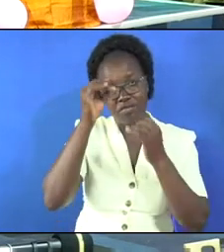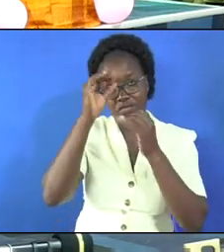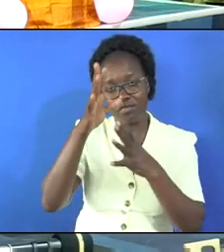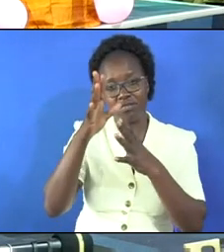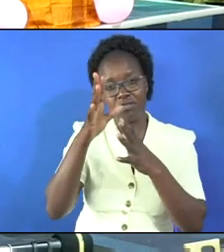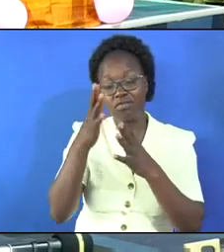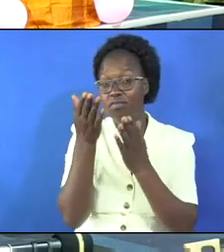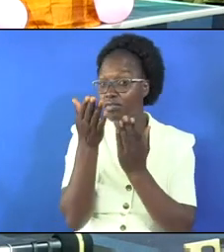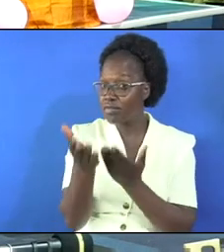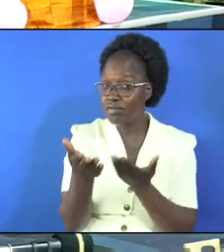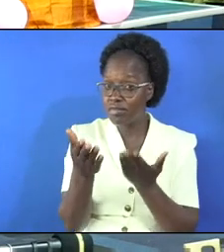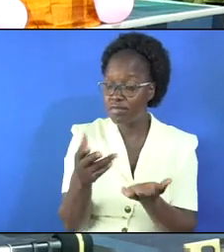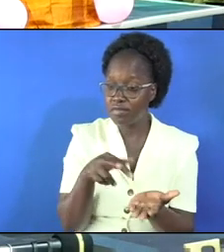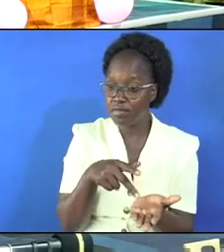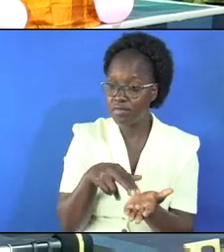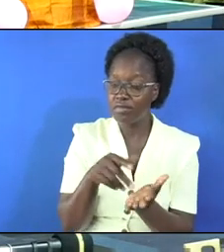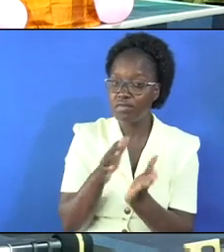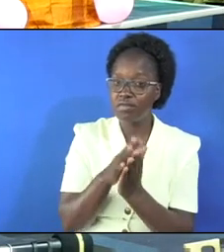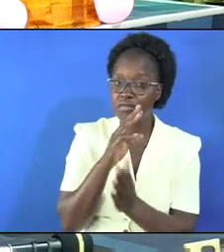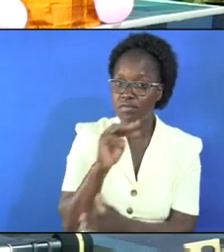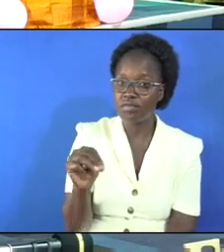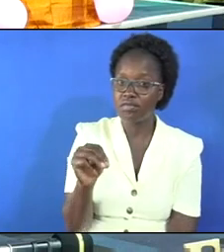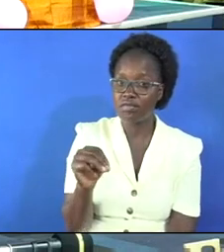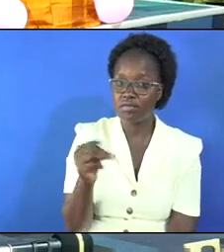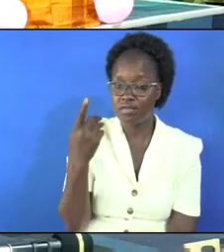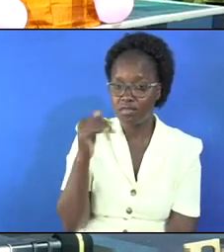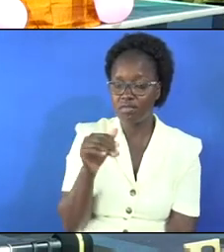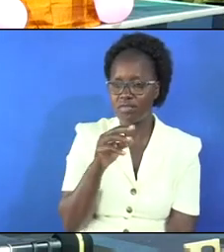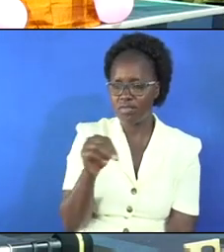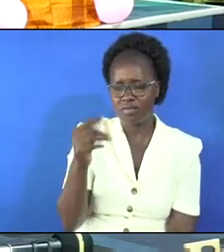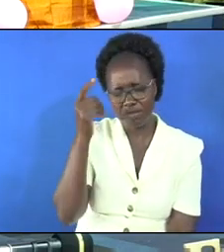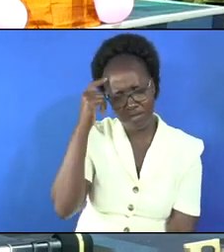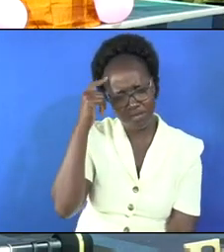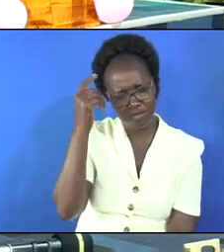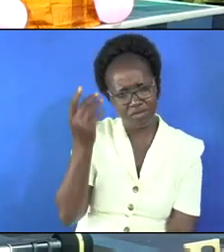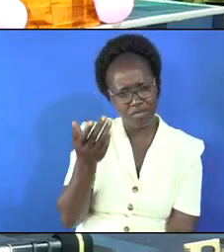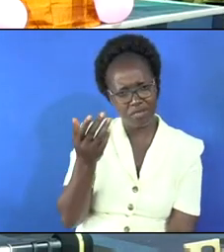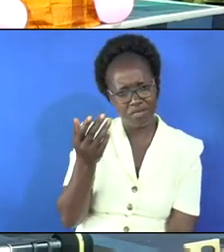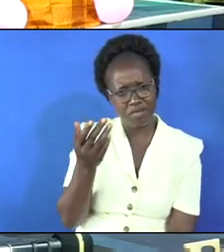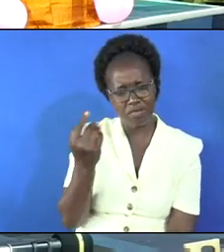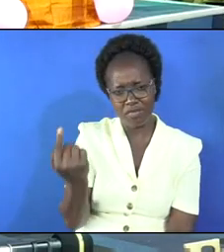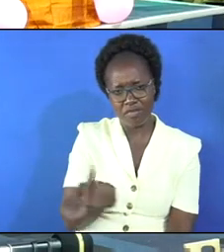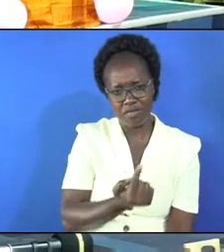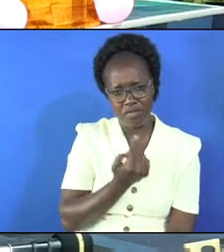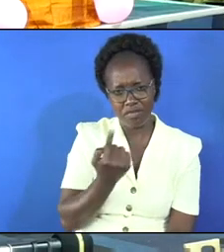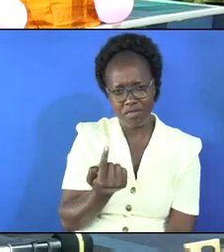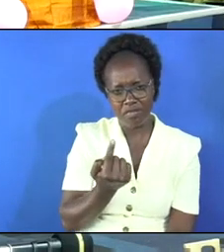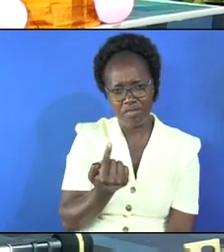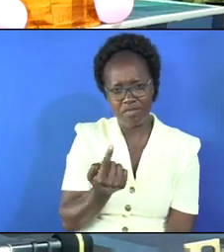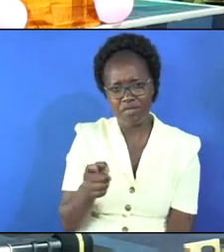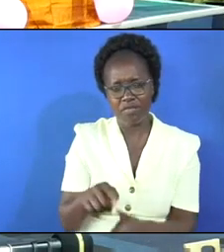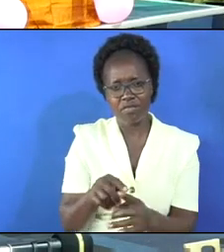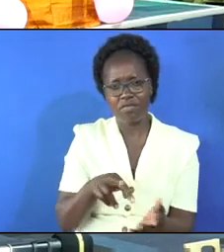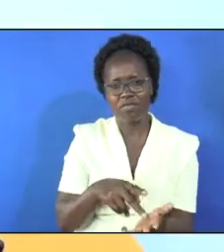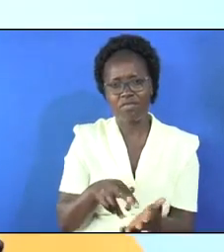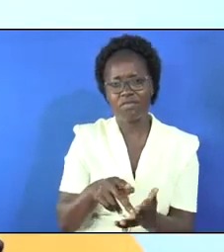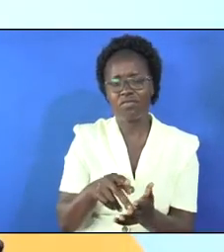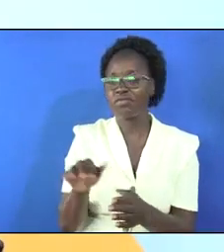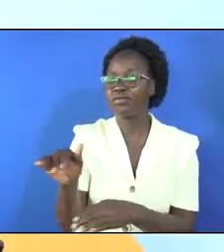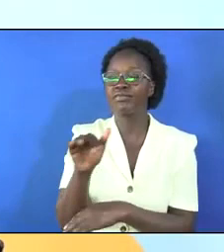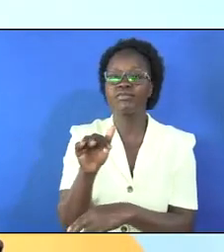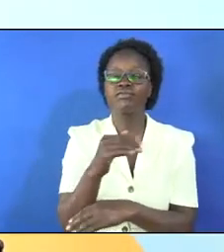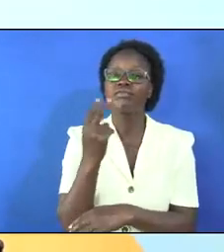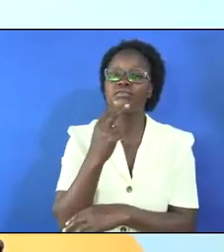god was there walking with them for them they thought they were alone and as they were walking they were